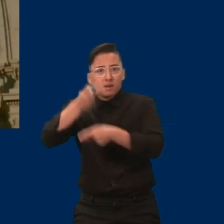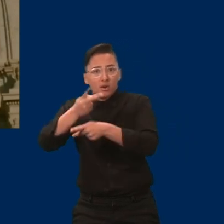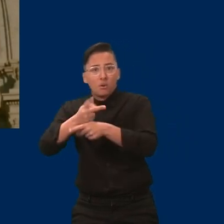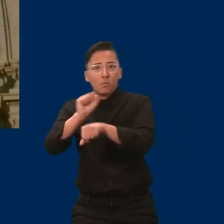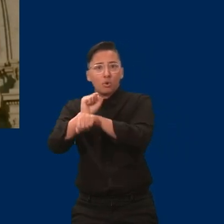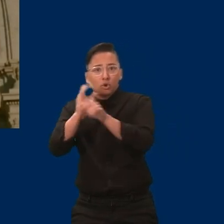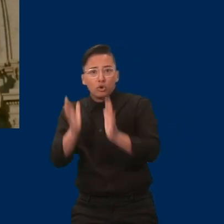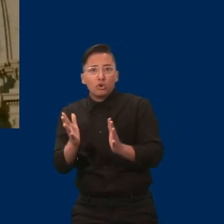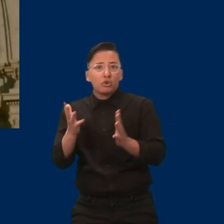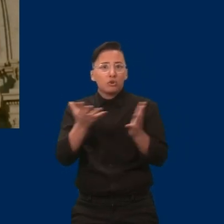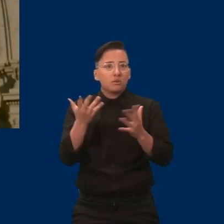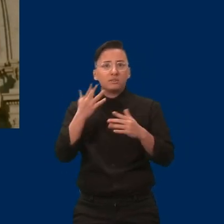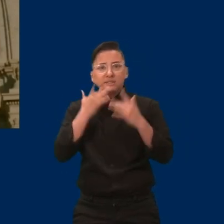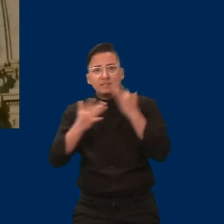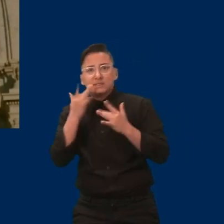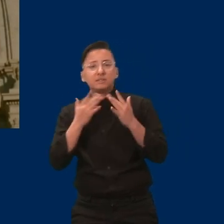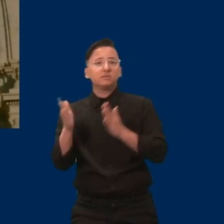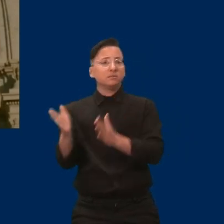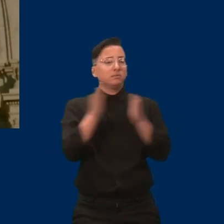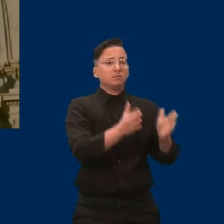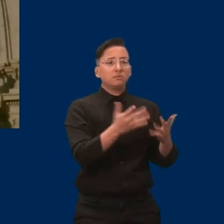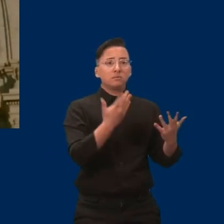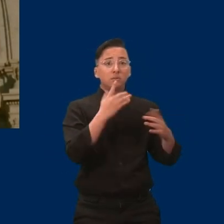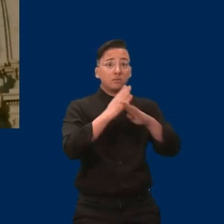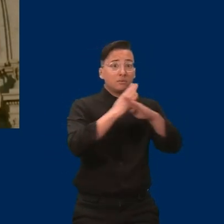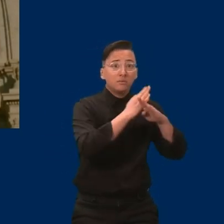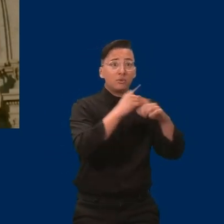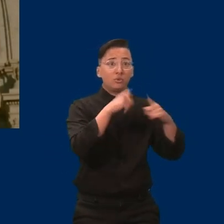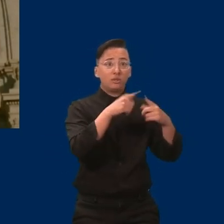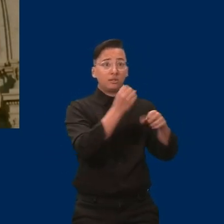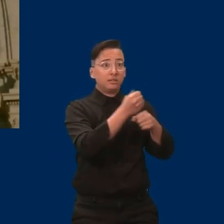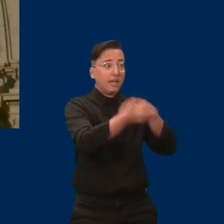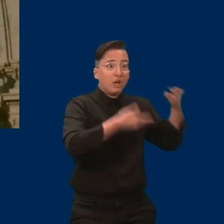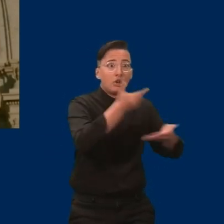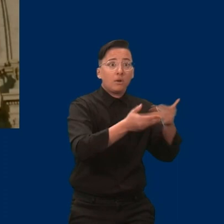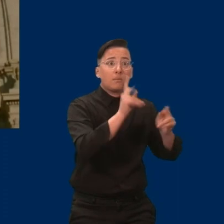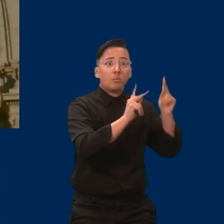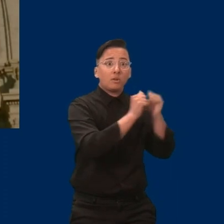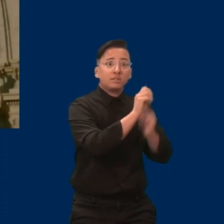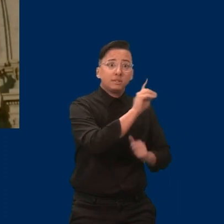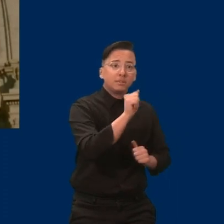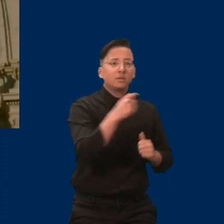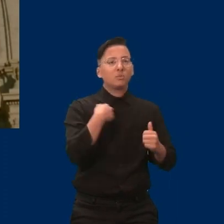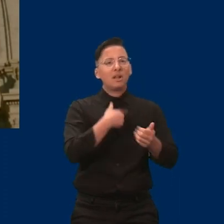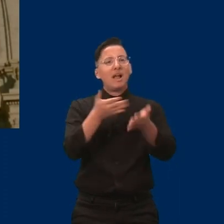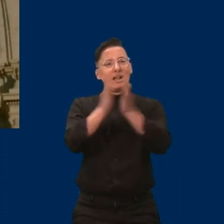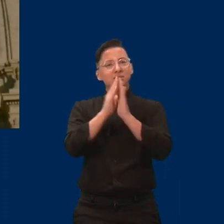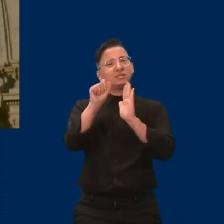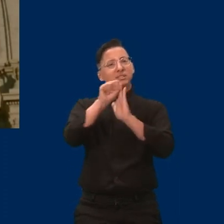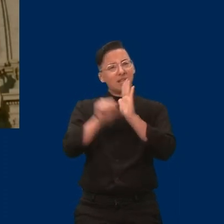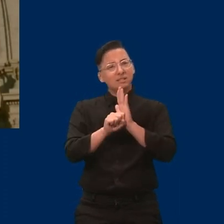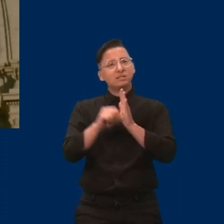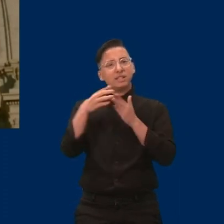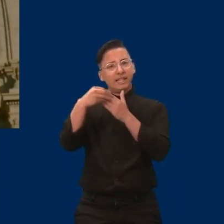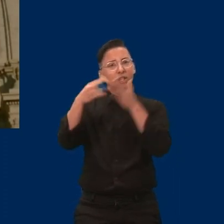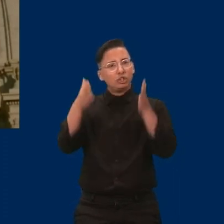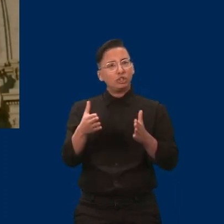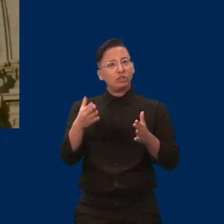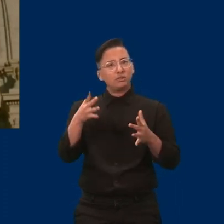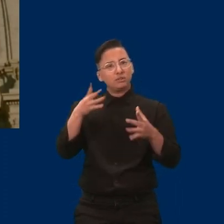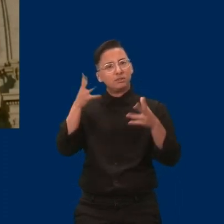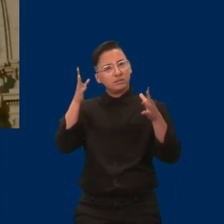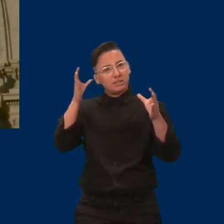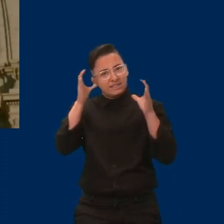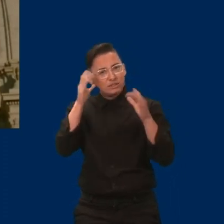will touch on numerous critical topics, and we ask that state leaders here today listen with an open heart and mind to